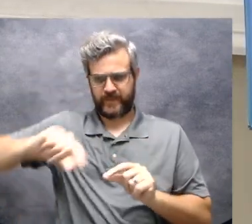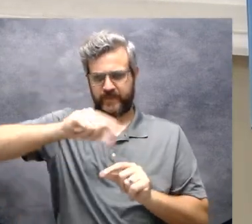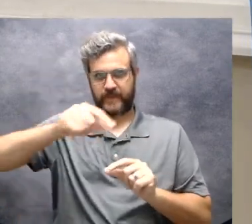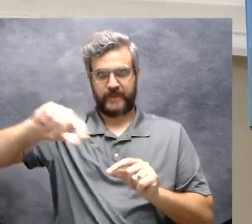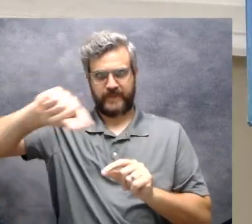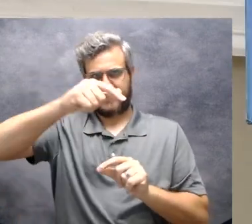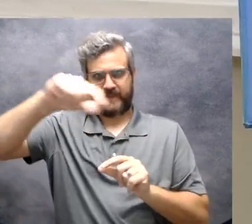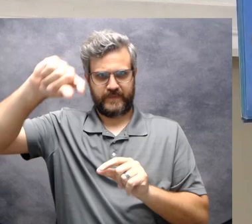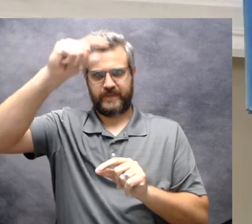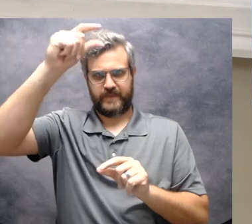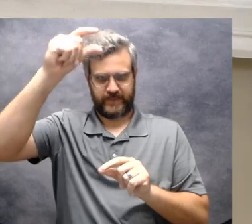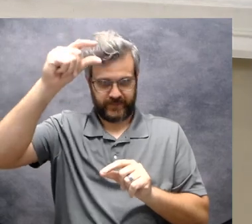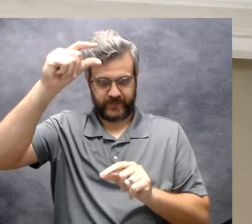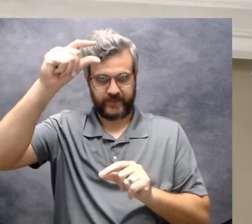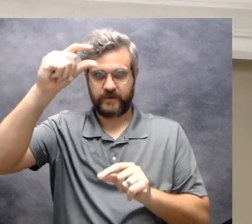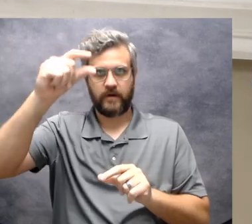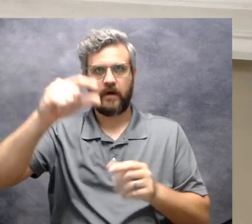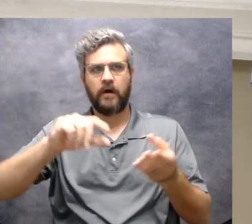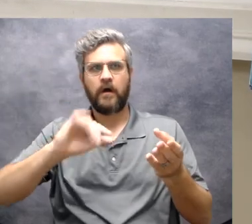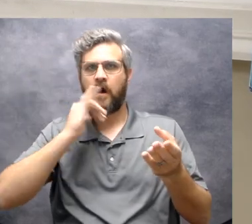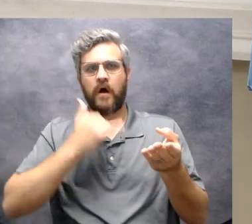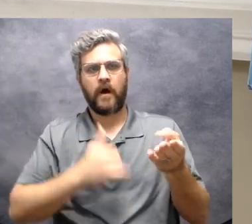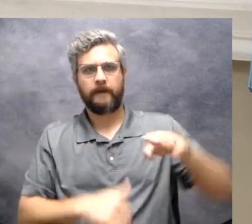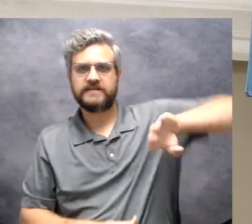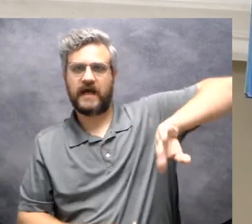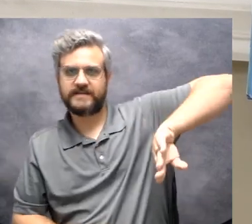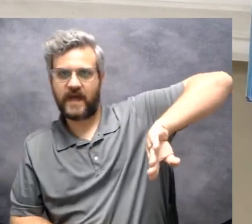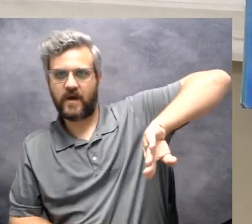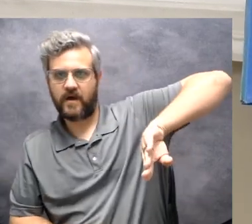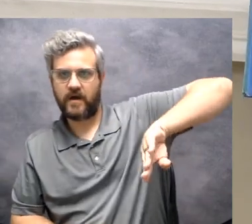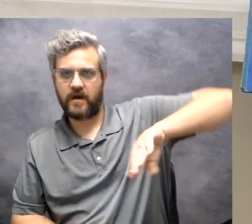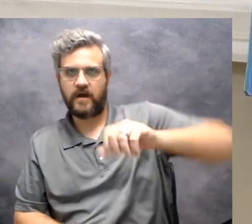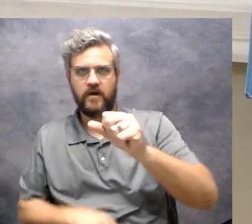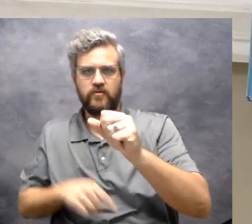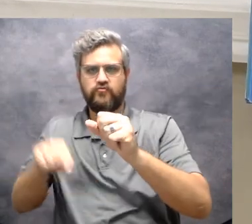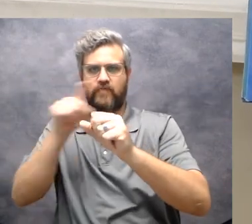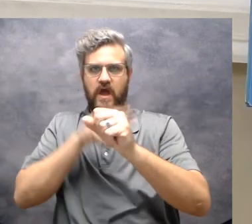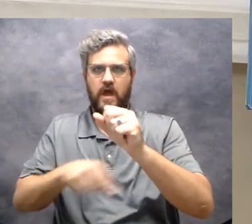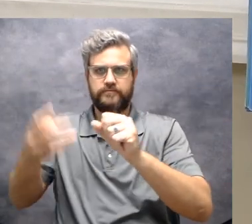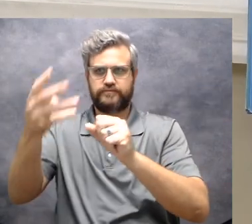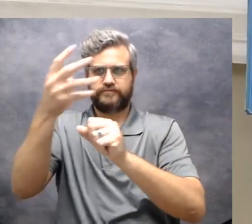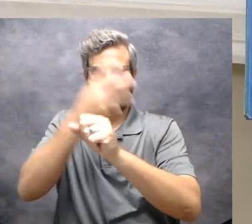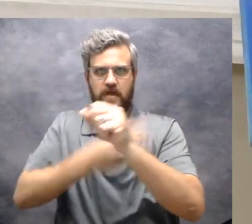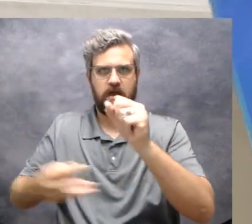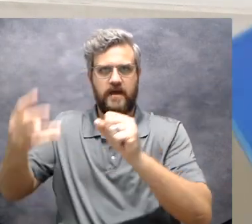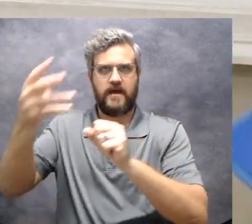twirly, twirly. And upside down, round and round.